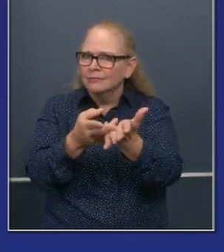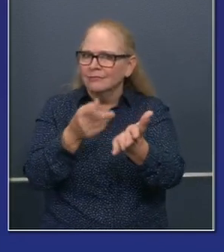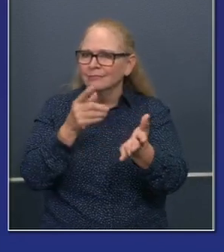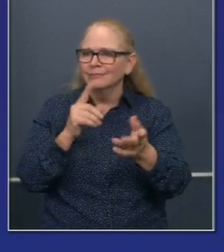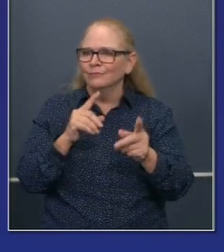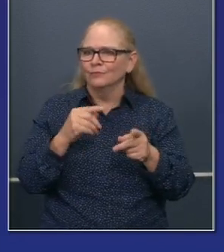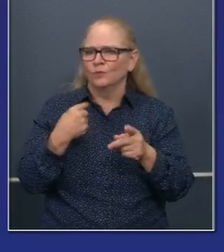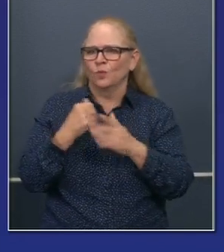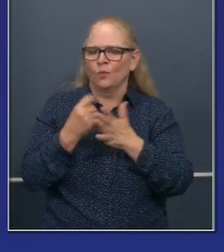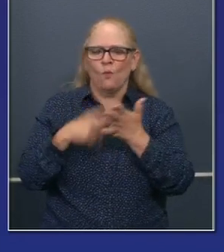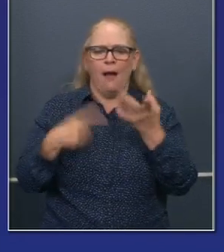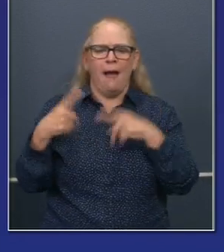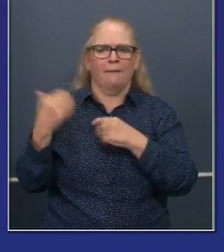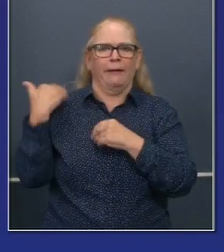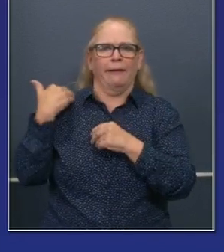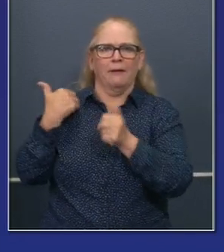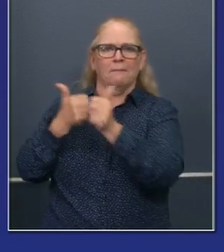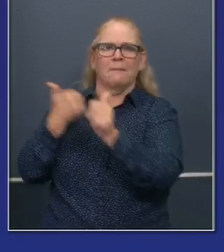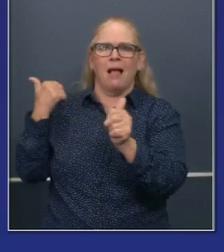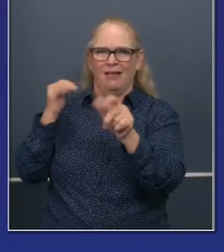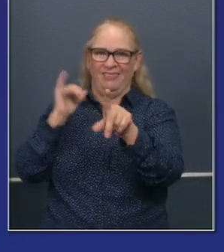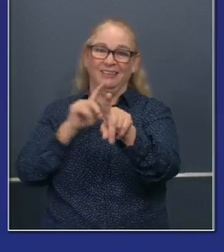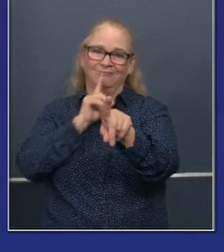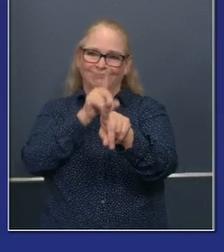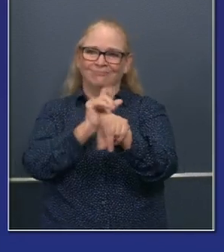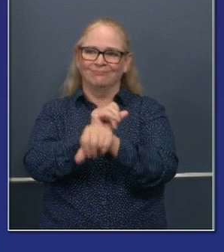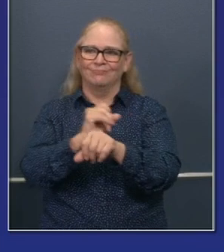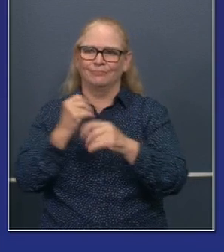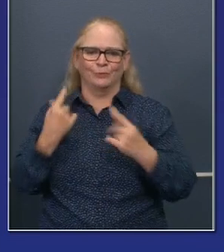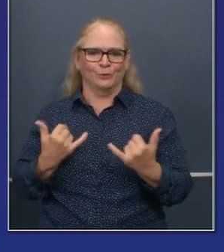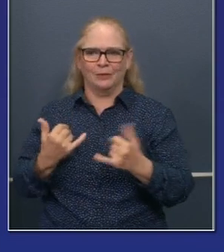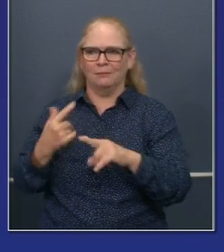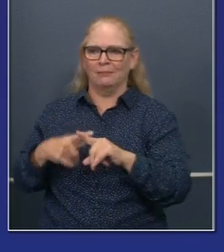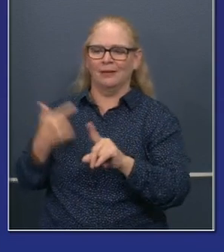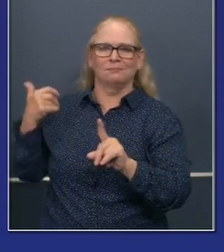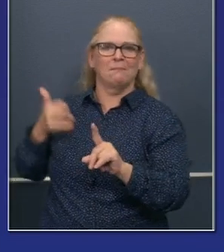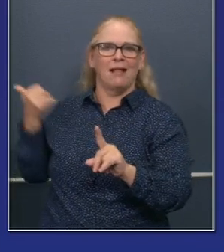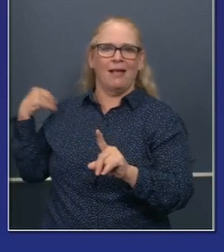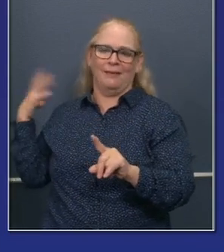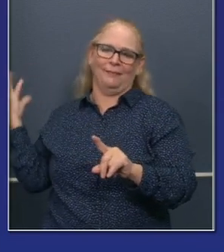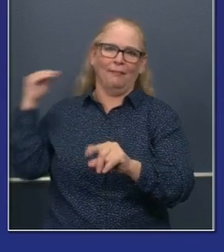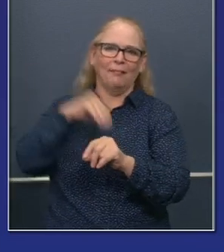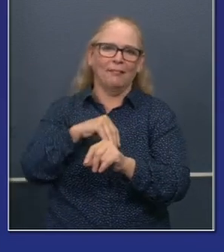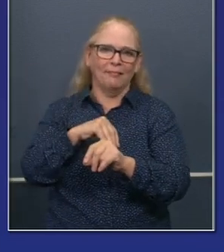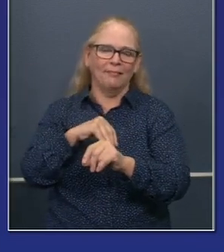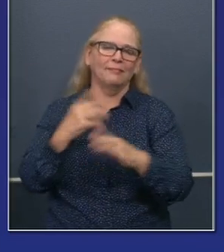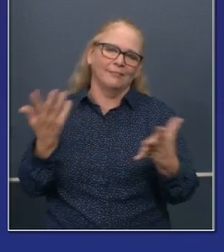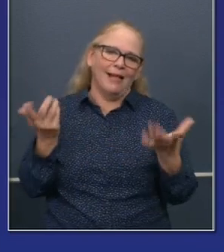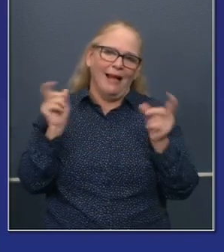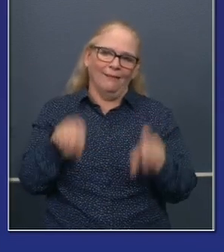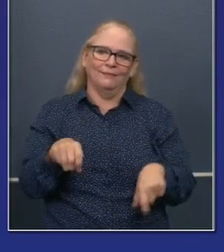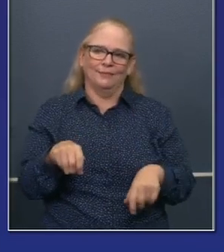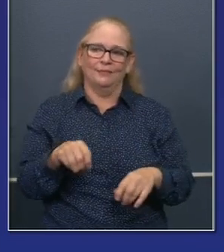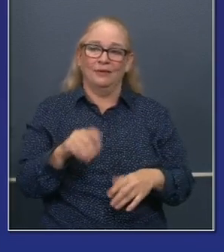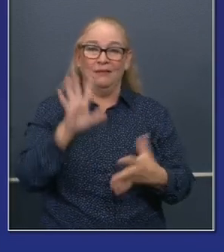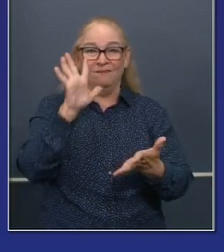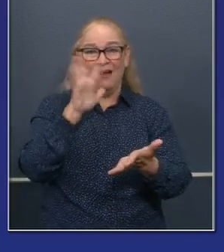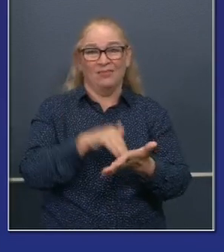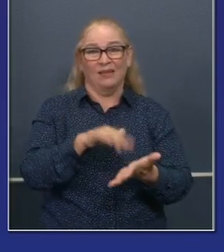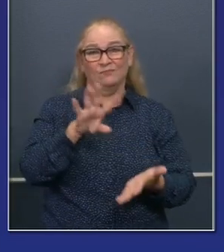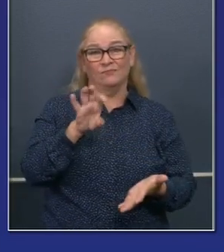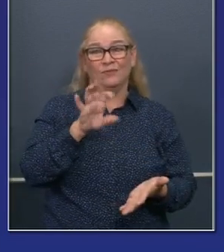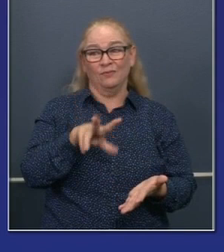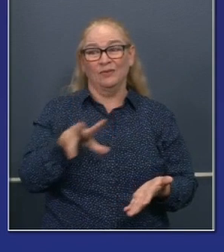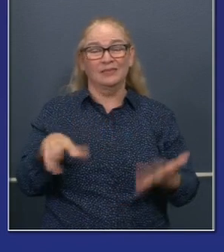numbers we just added today, but give you a sense that I think is a little bit more optimistic. The 5,400 too high, uh, but a lot